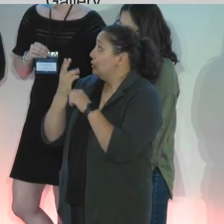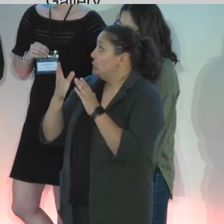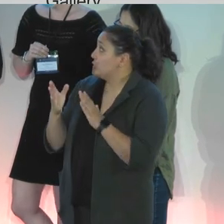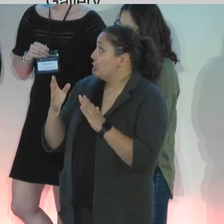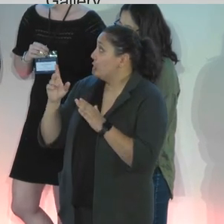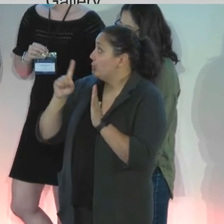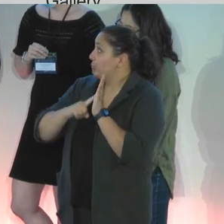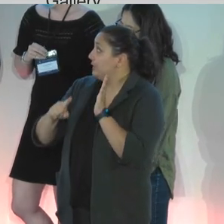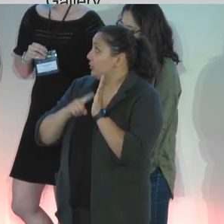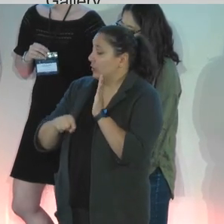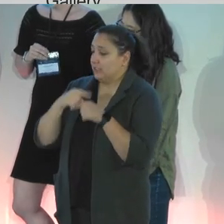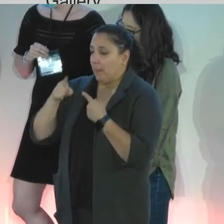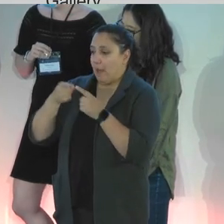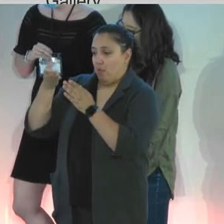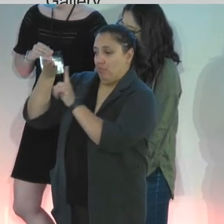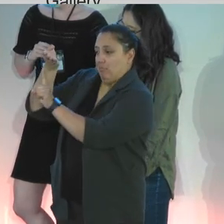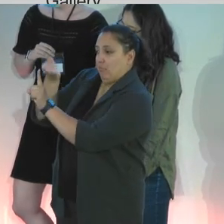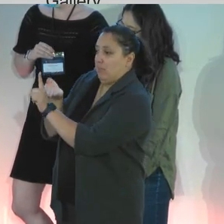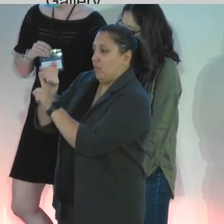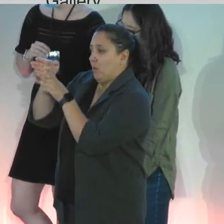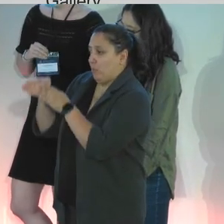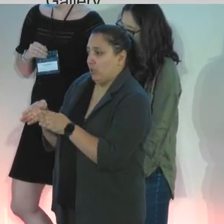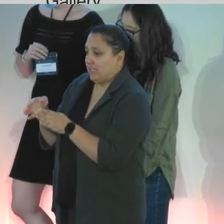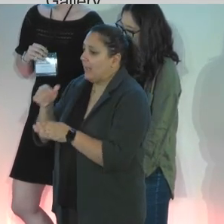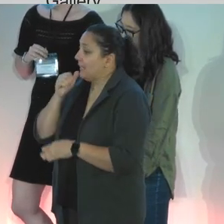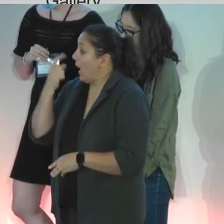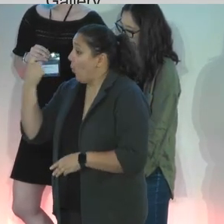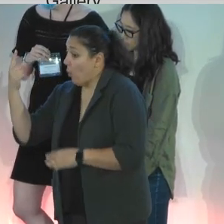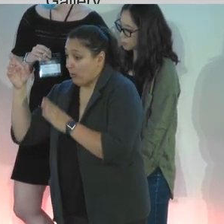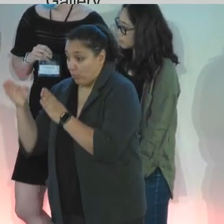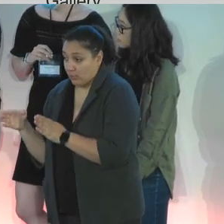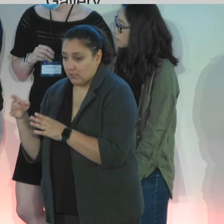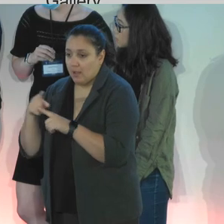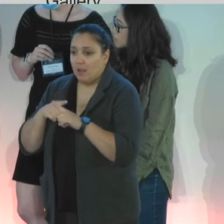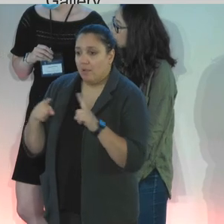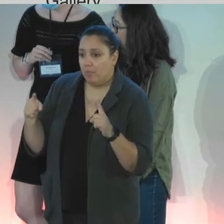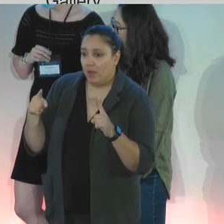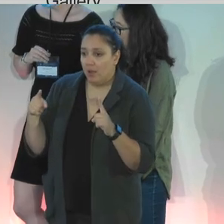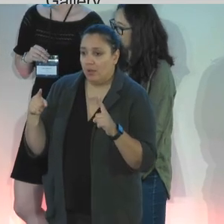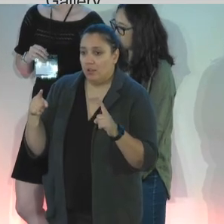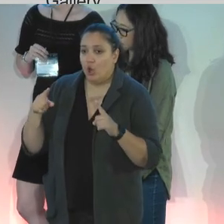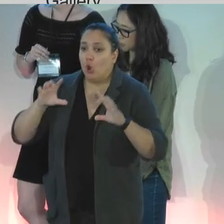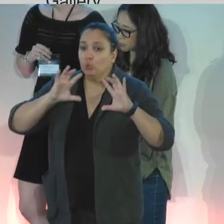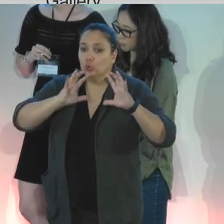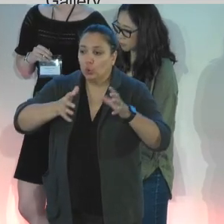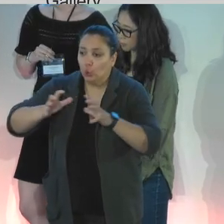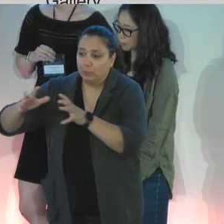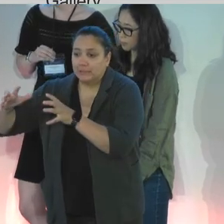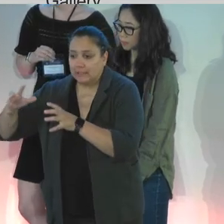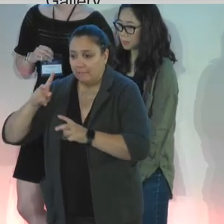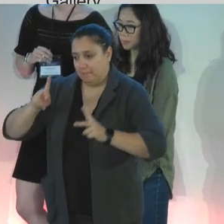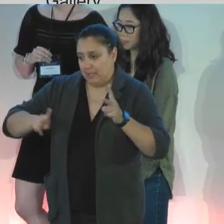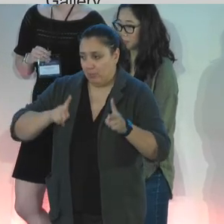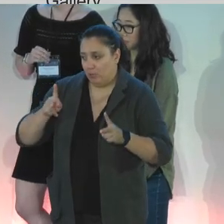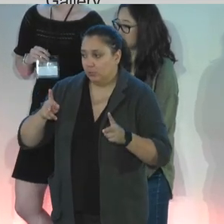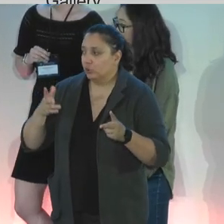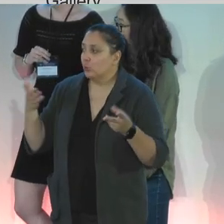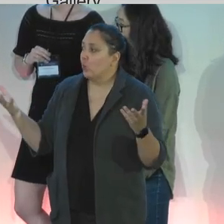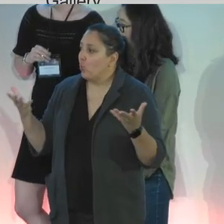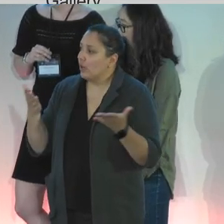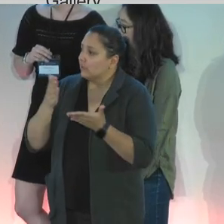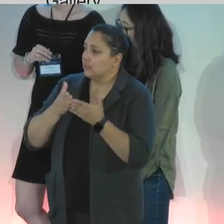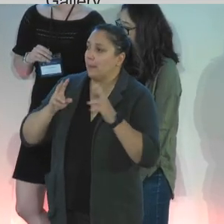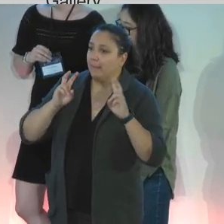about the person, but not research about one person, but research really about groups of people. So, what are some of the